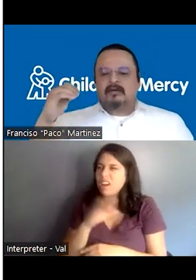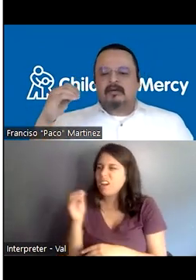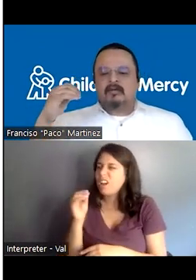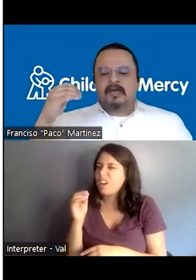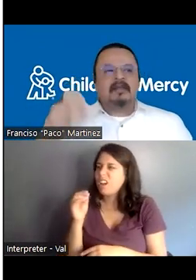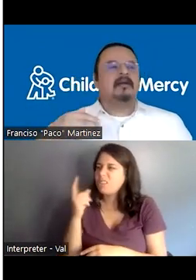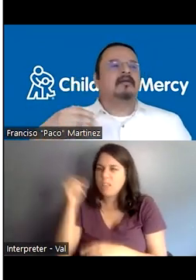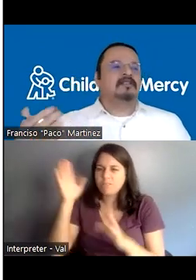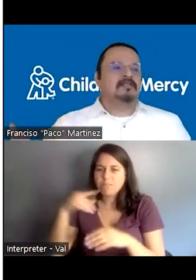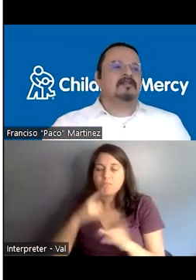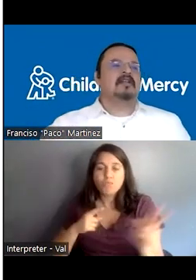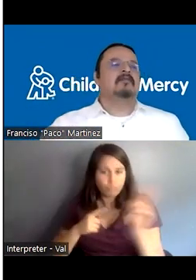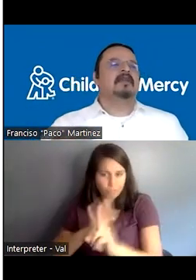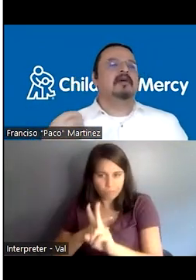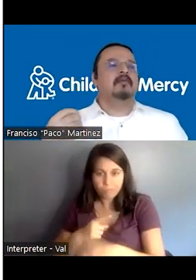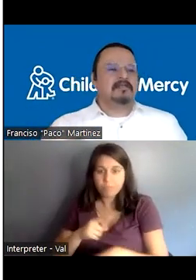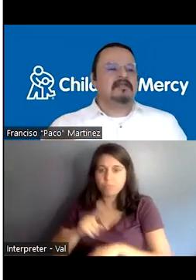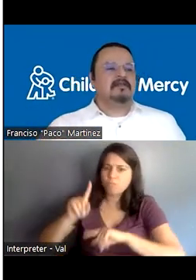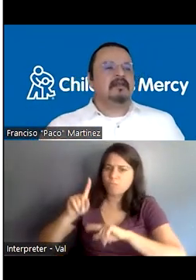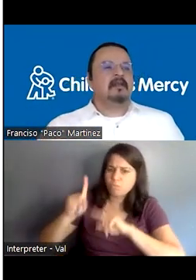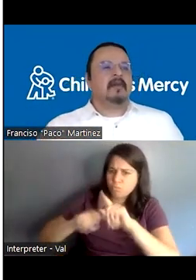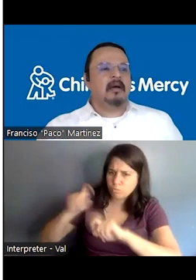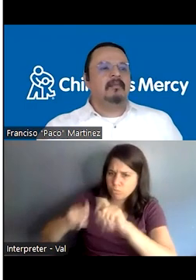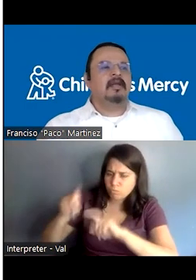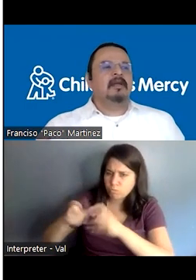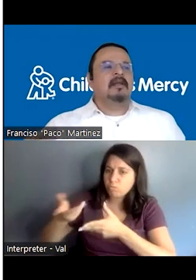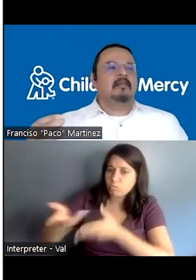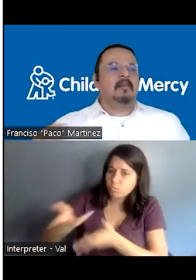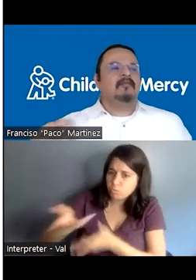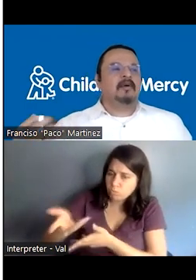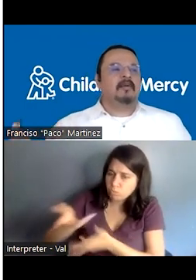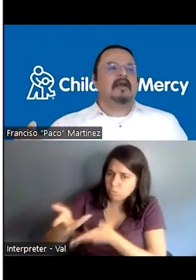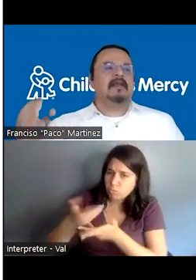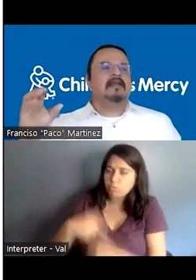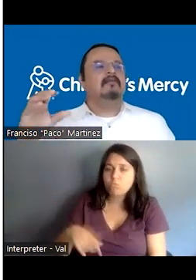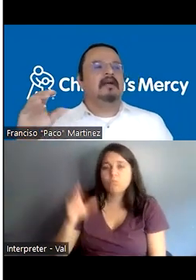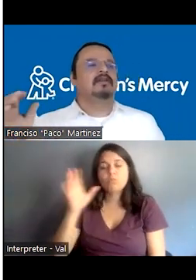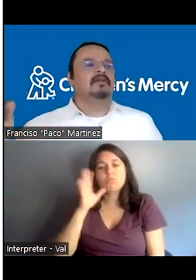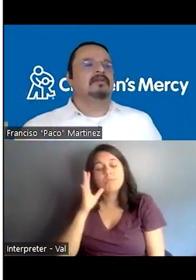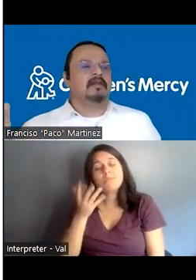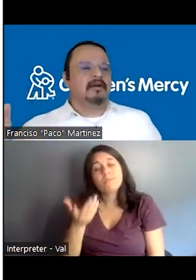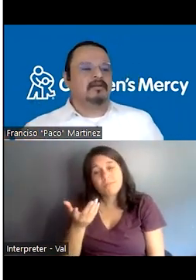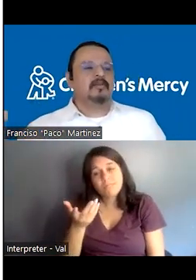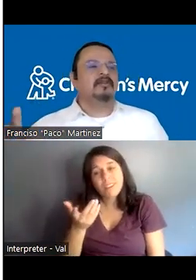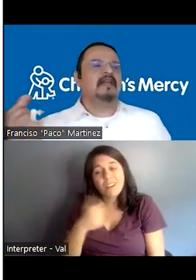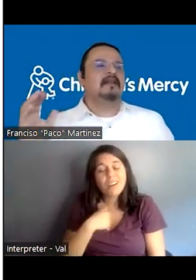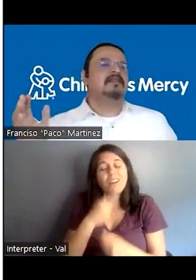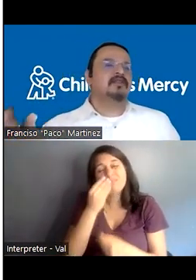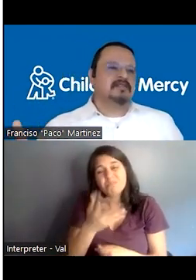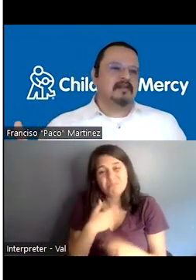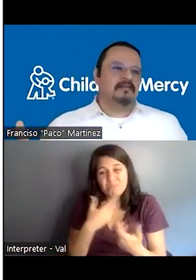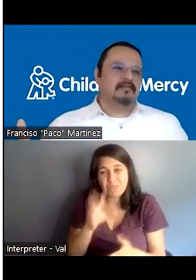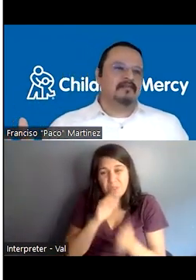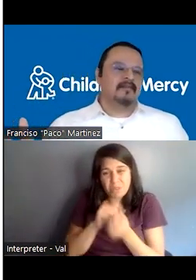So with her questions and with the way she treated the mom, the mom informed her, I didn't want to talk to the doctors because I